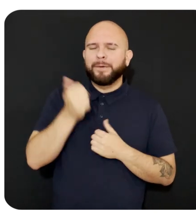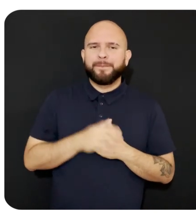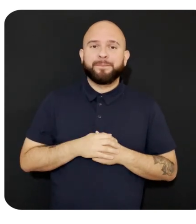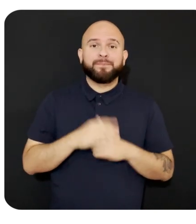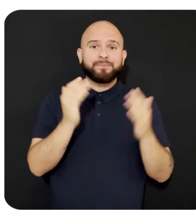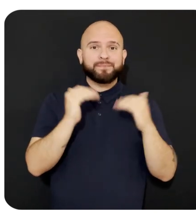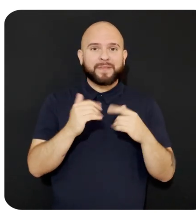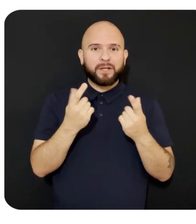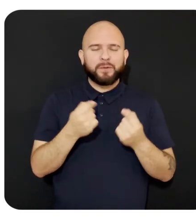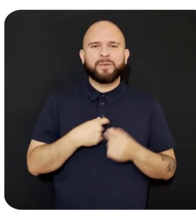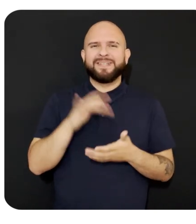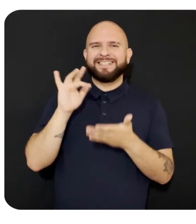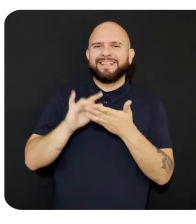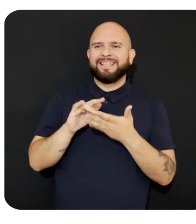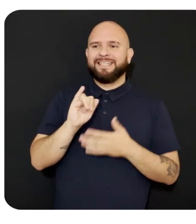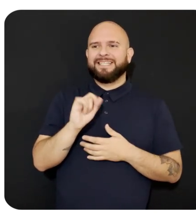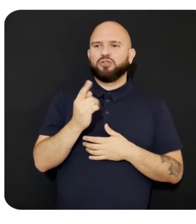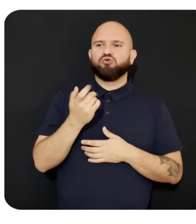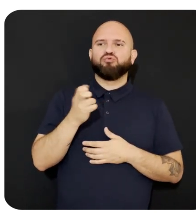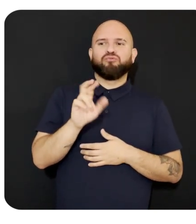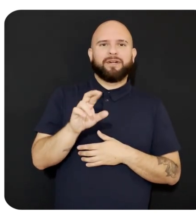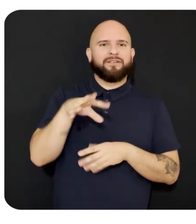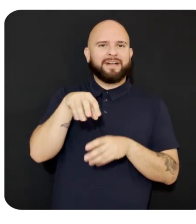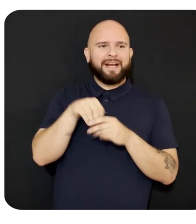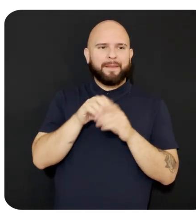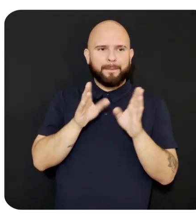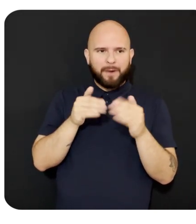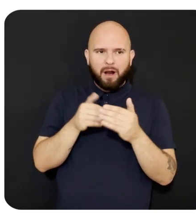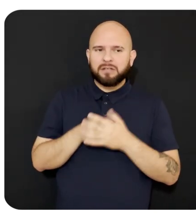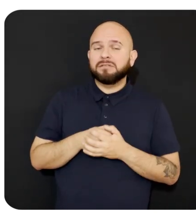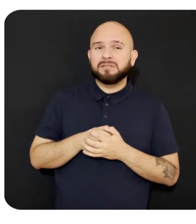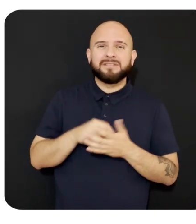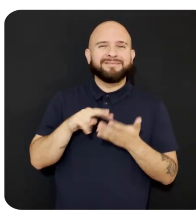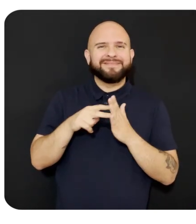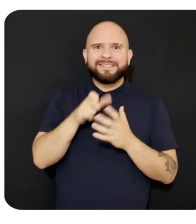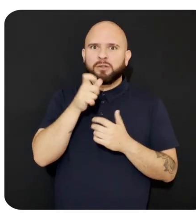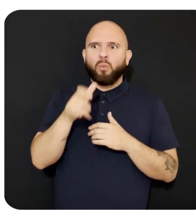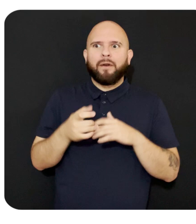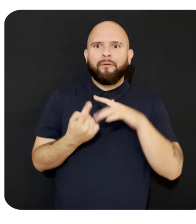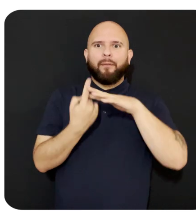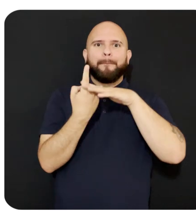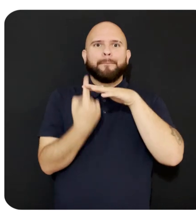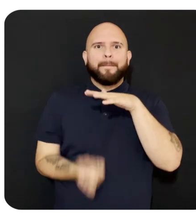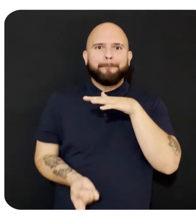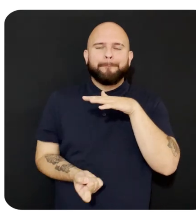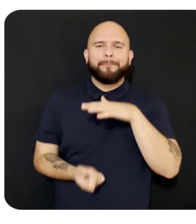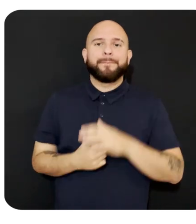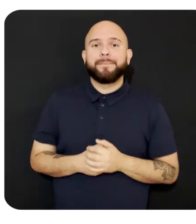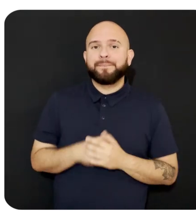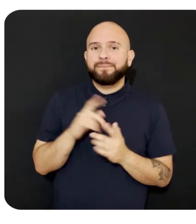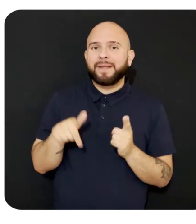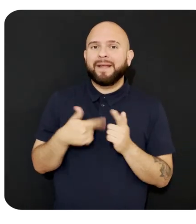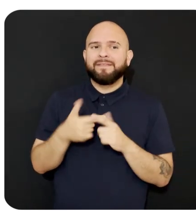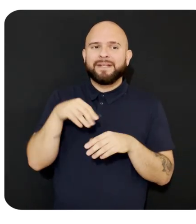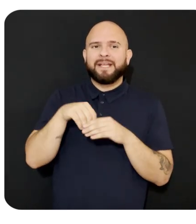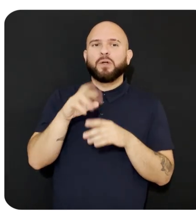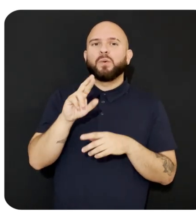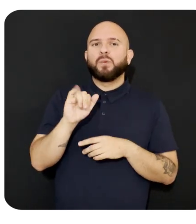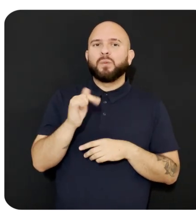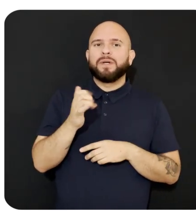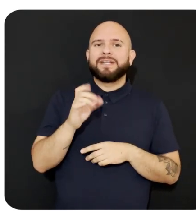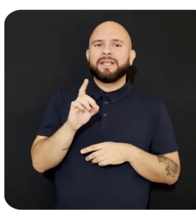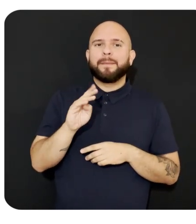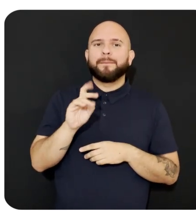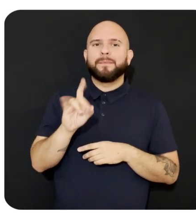the Is Trigger in the box collider so that it won't pass through the floor. And in the rigid body, we will select Use